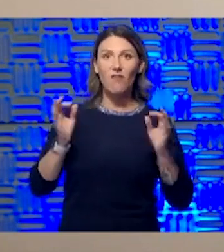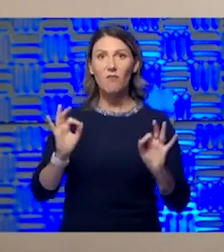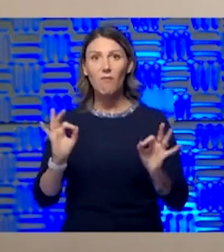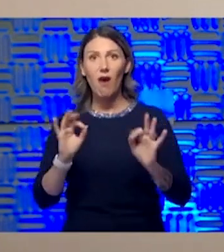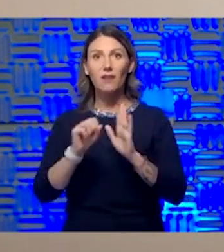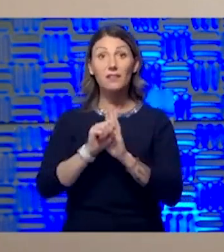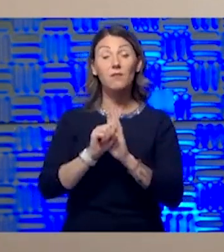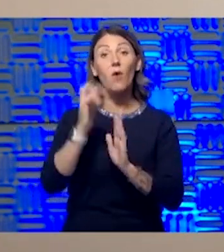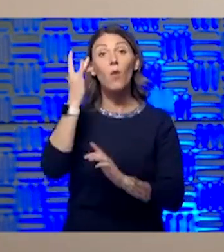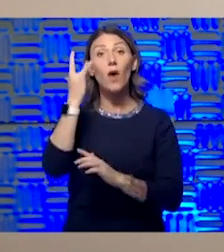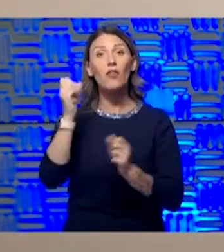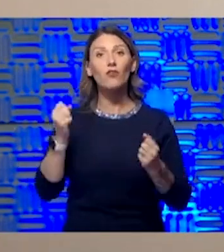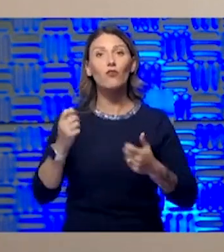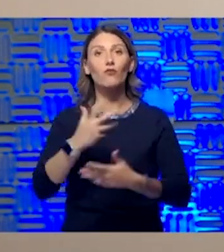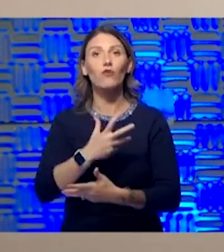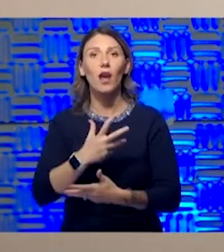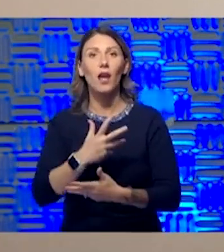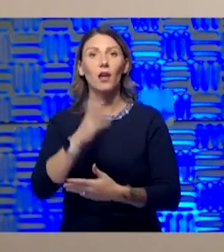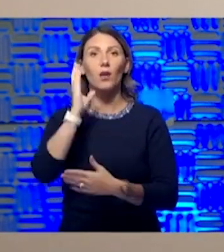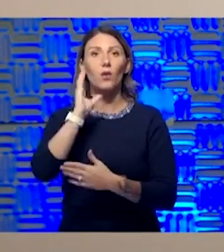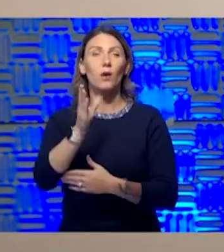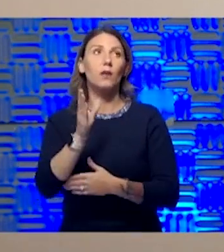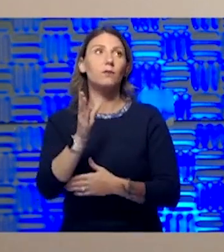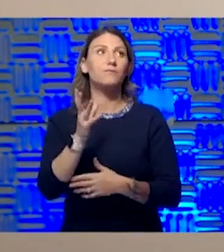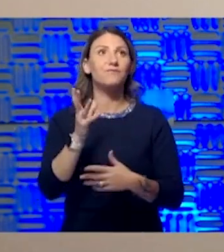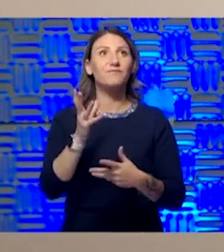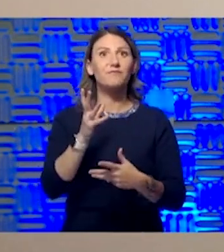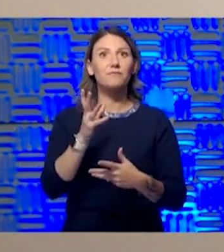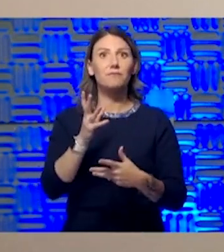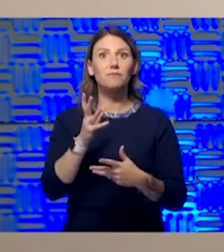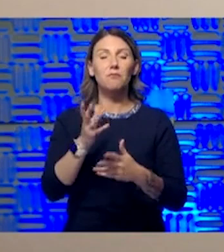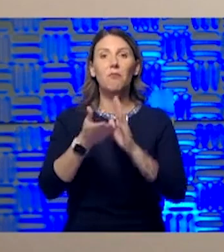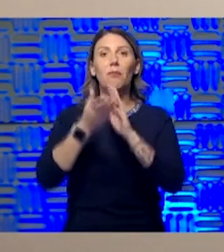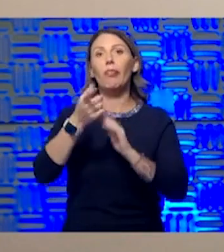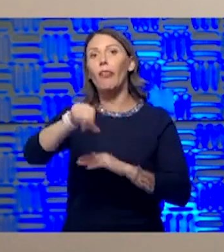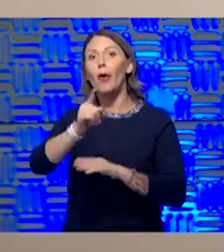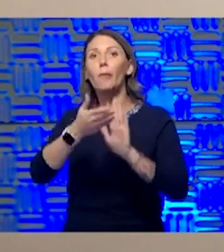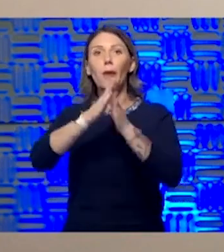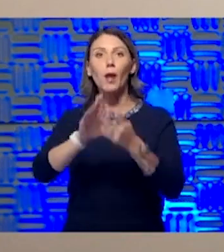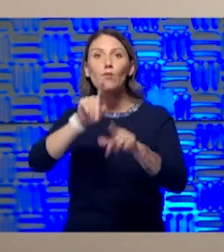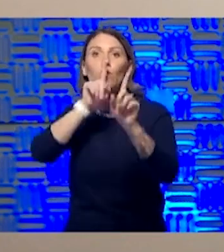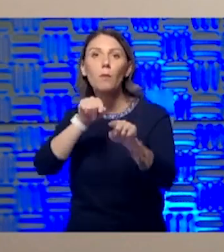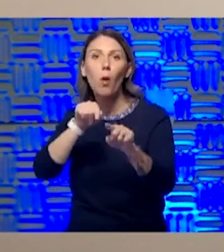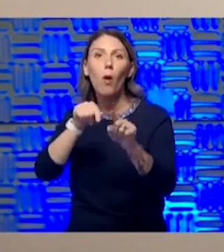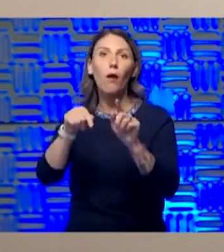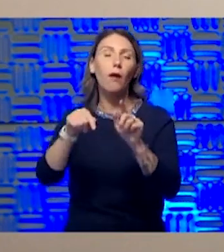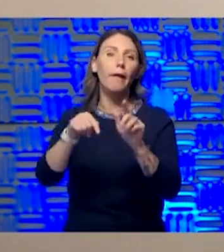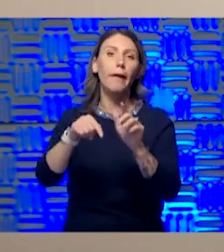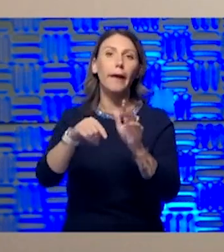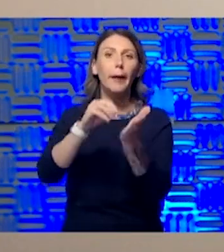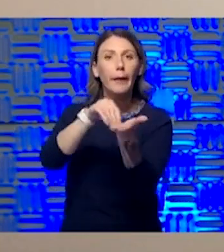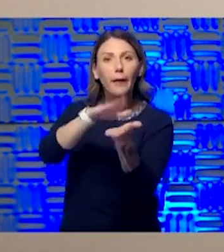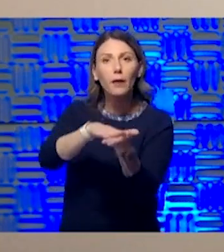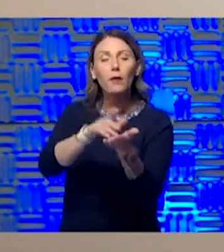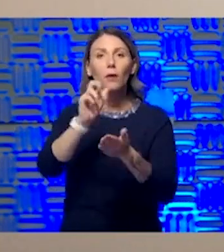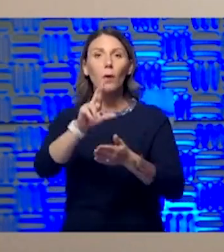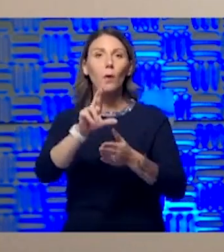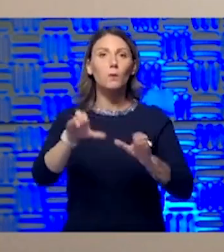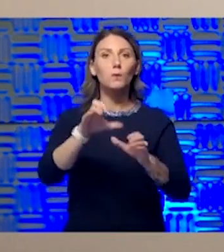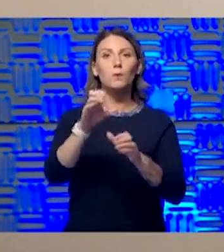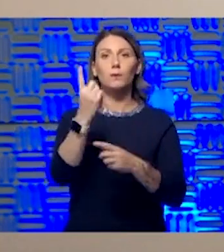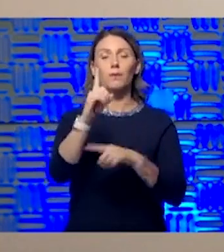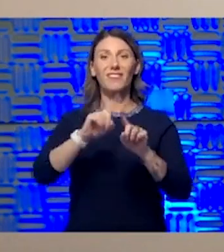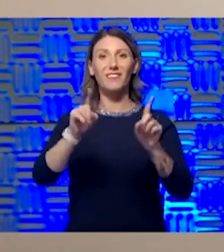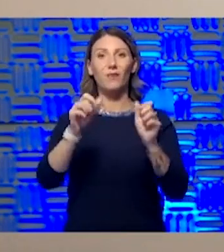because they're afraid that somehow that's going to get them reported or somehow having to do something different with their employers.